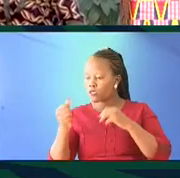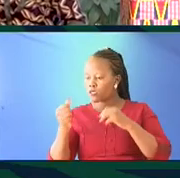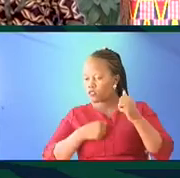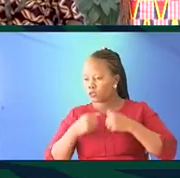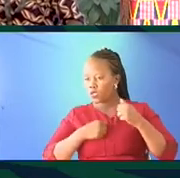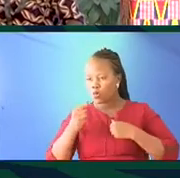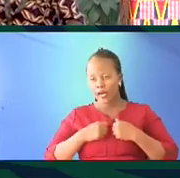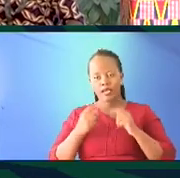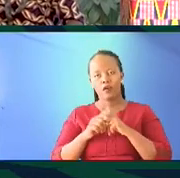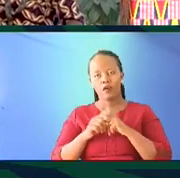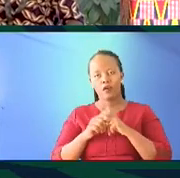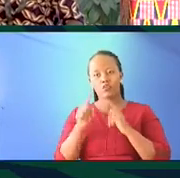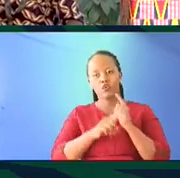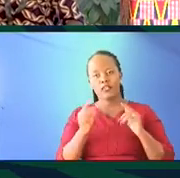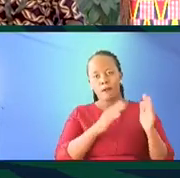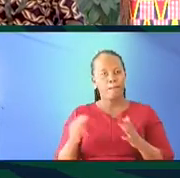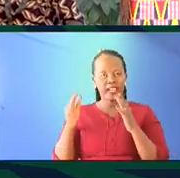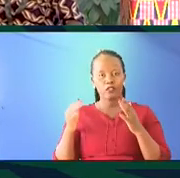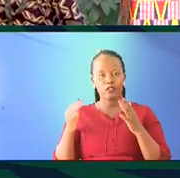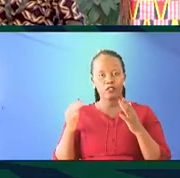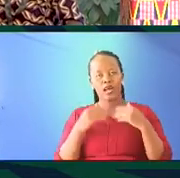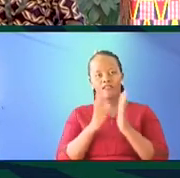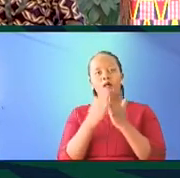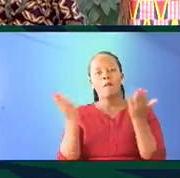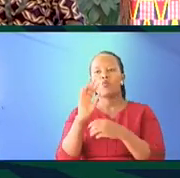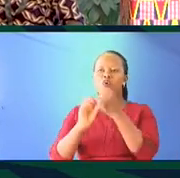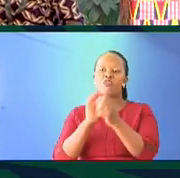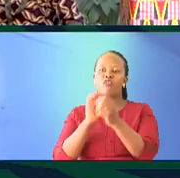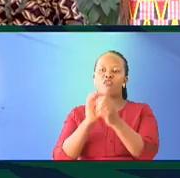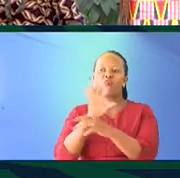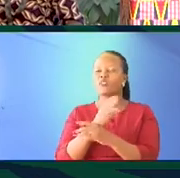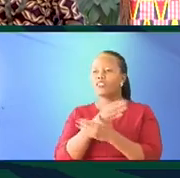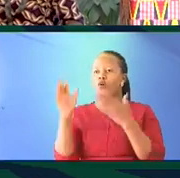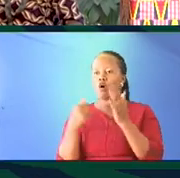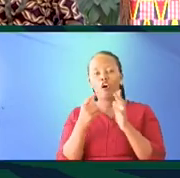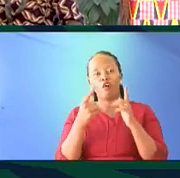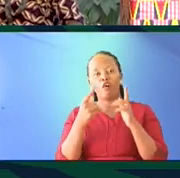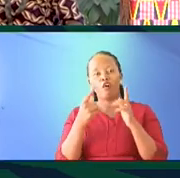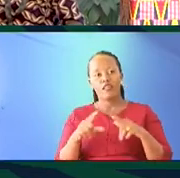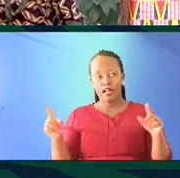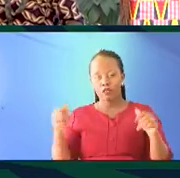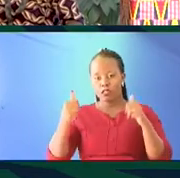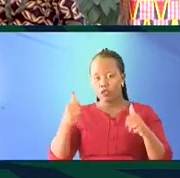And we are set to do books in virtually every language that is spoken in Kenya.